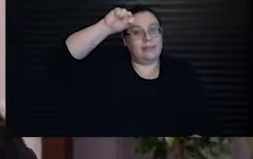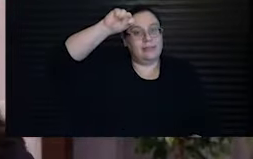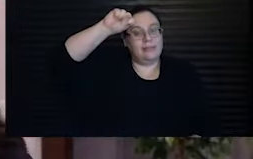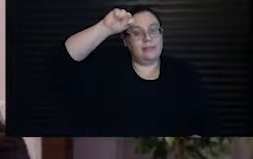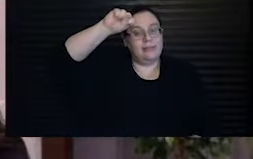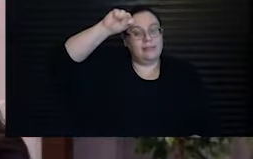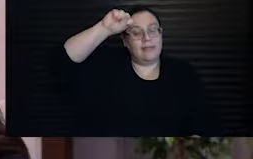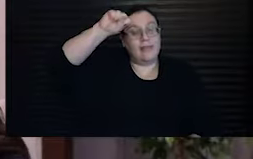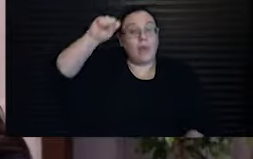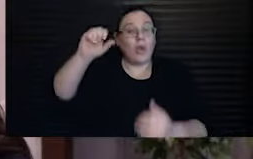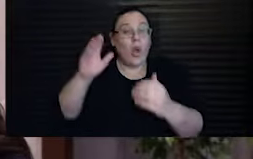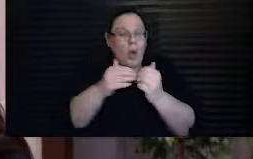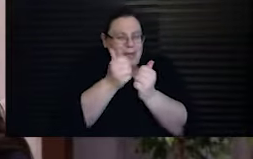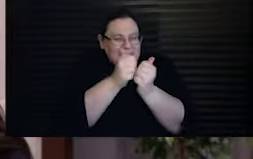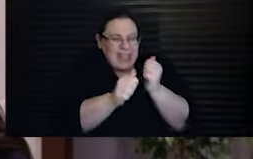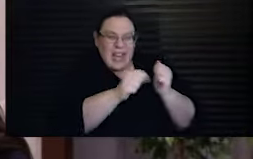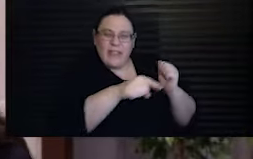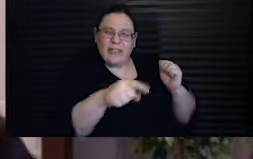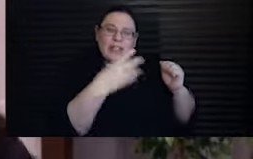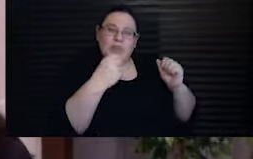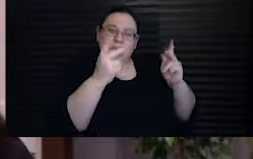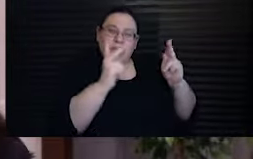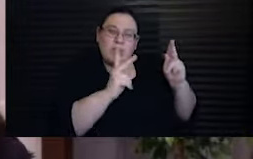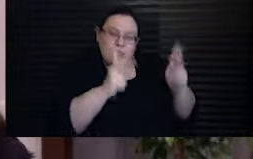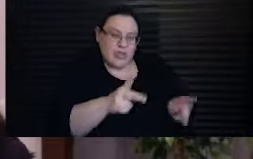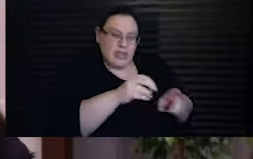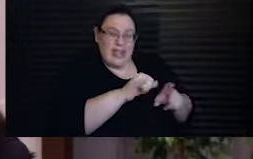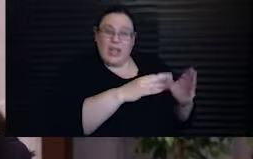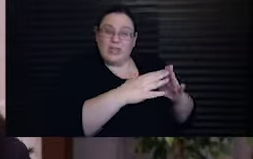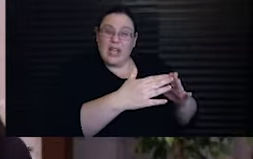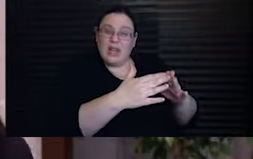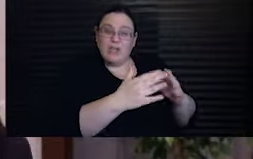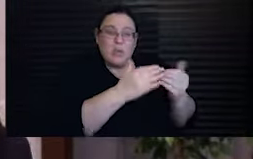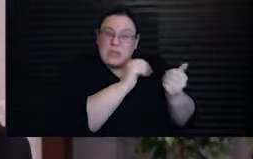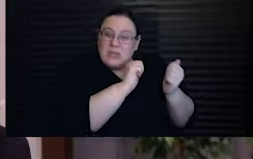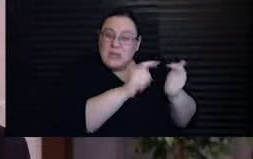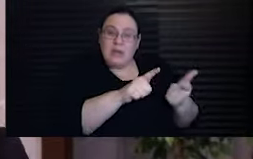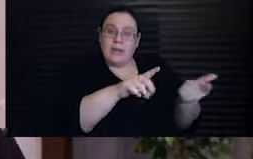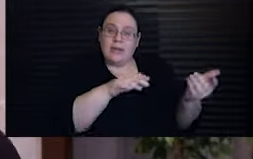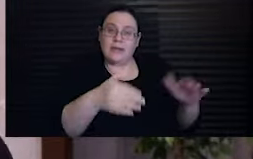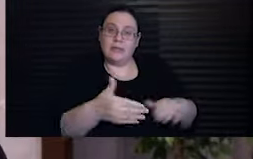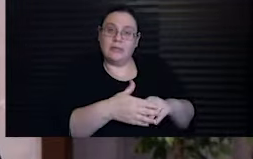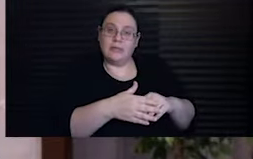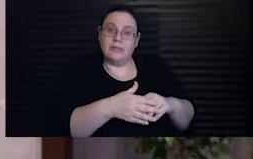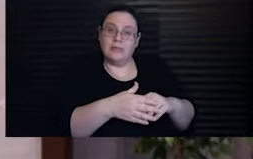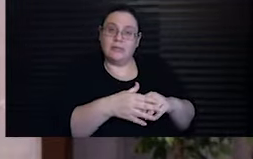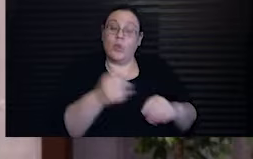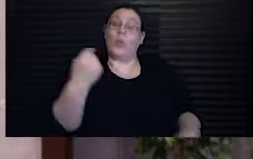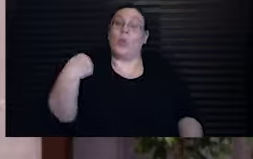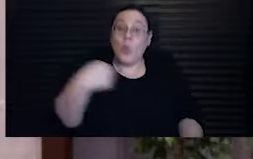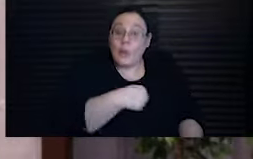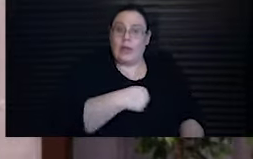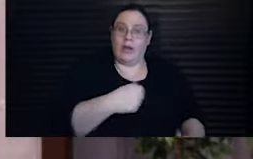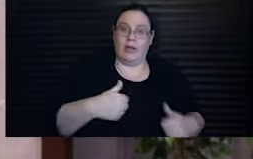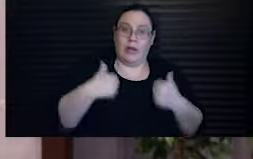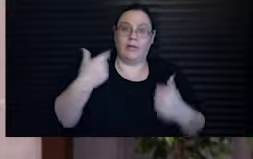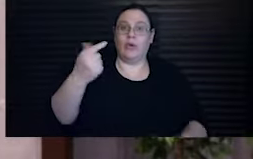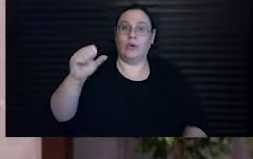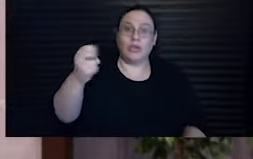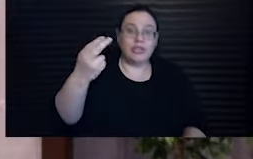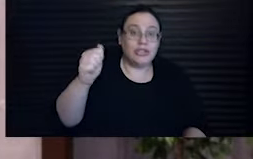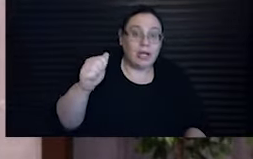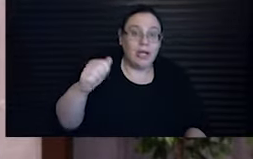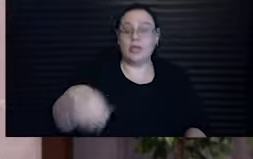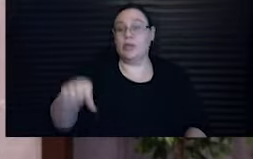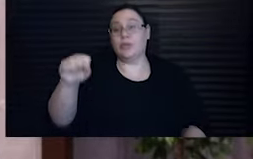Nearly every one of the Jews of those towns died. But we are alive. Gosha and